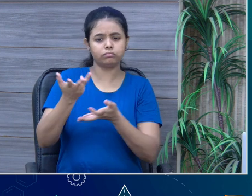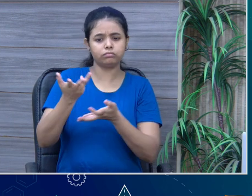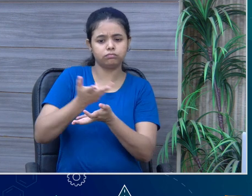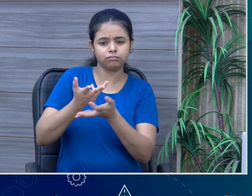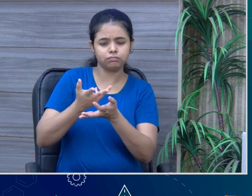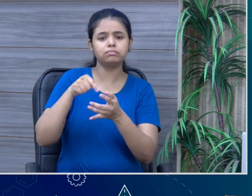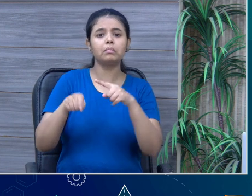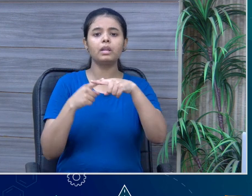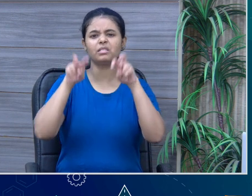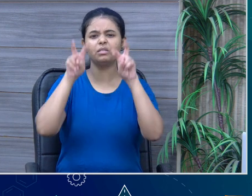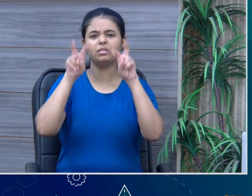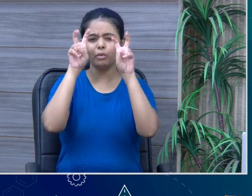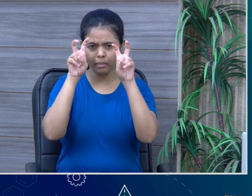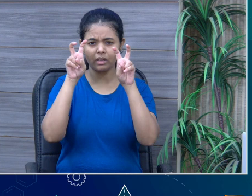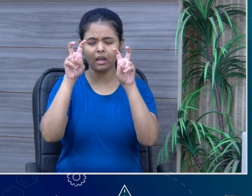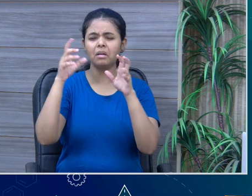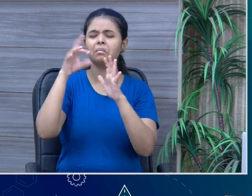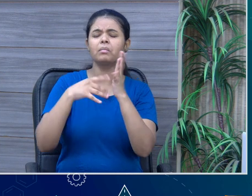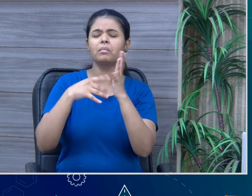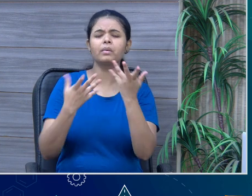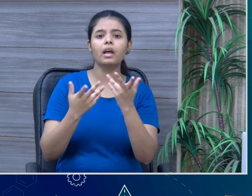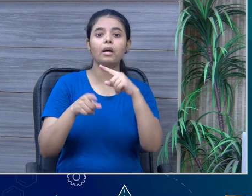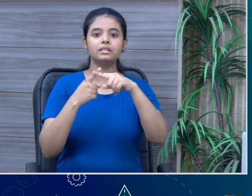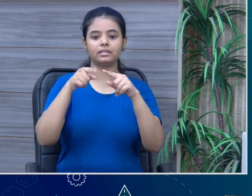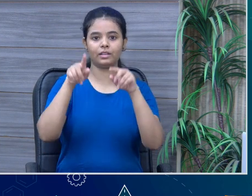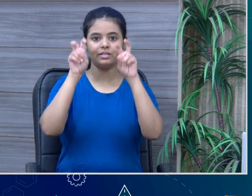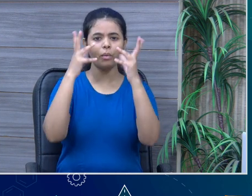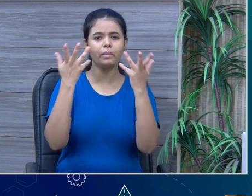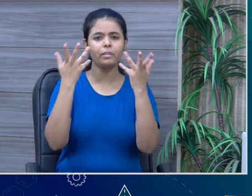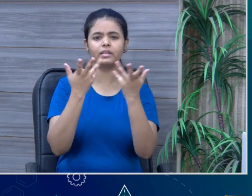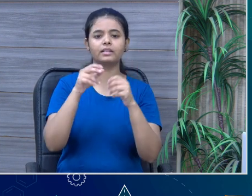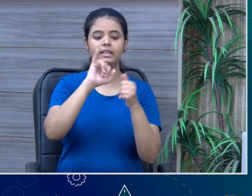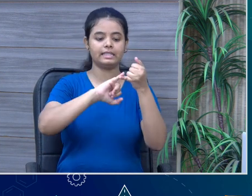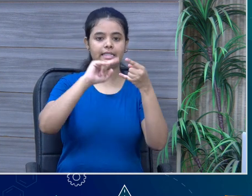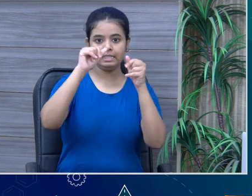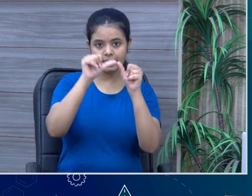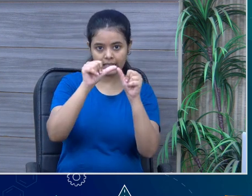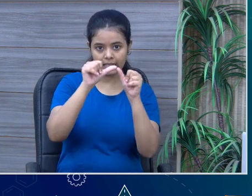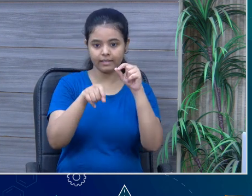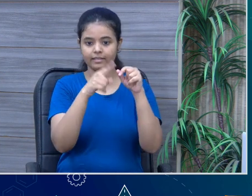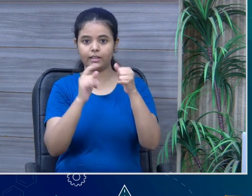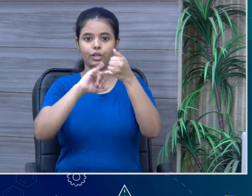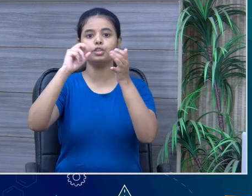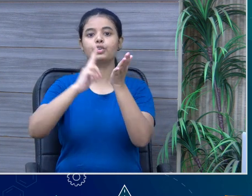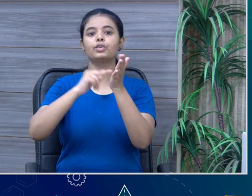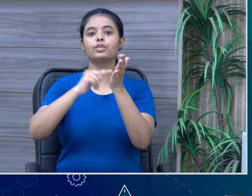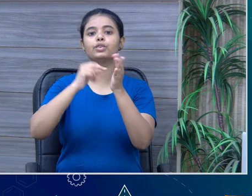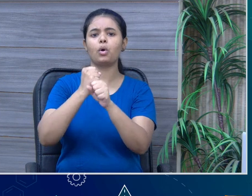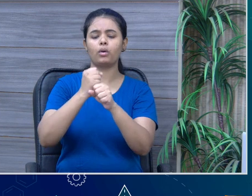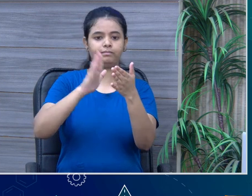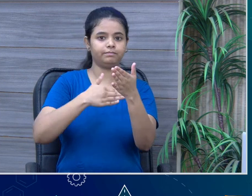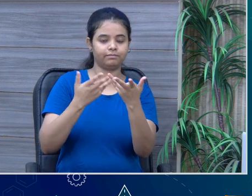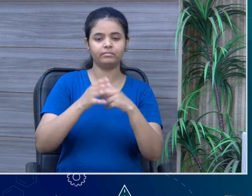also see the title. It says, song. So, what is this song? Who is singing this song?